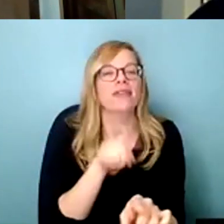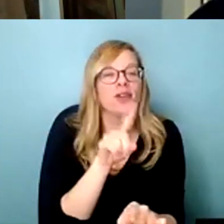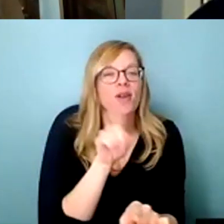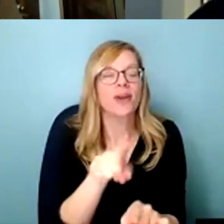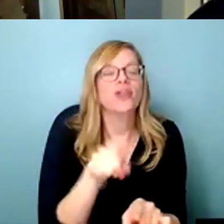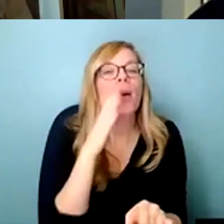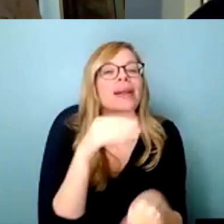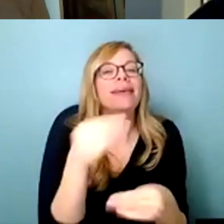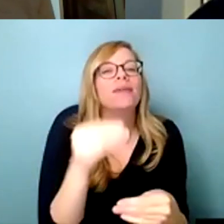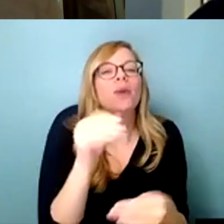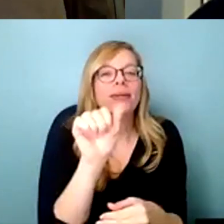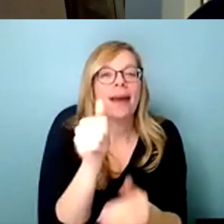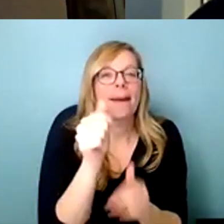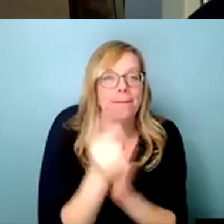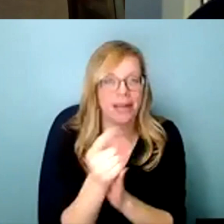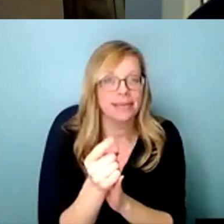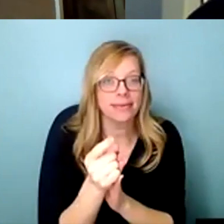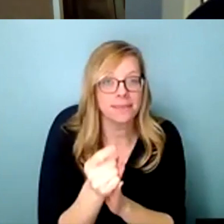10 minutes for this